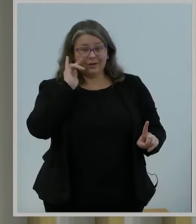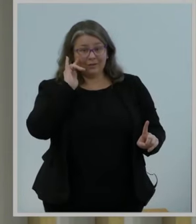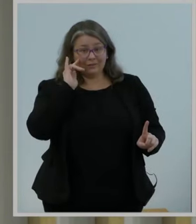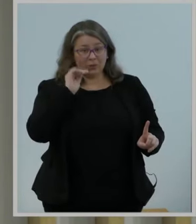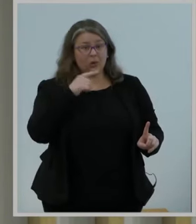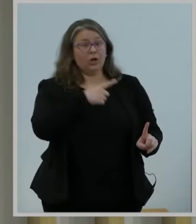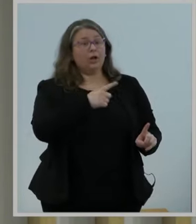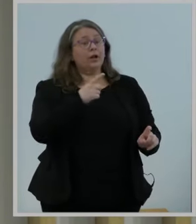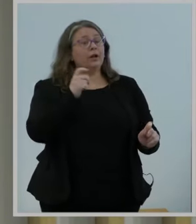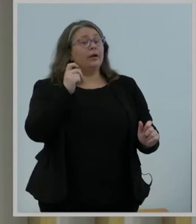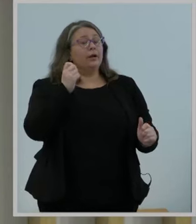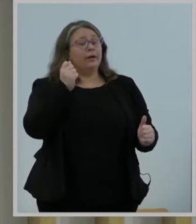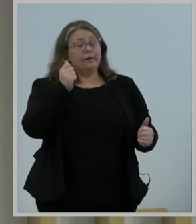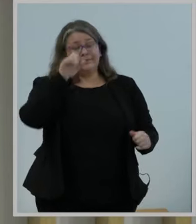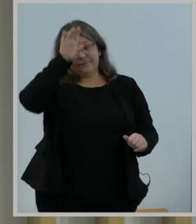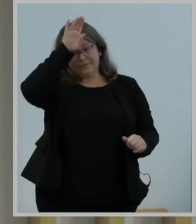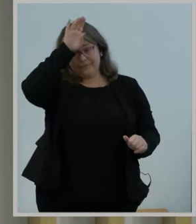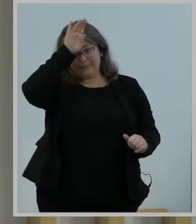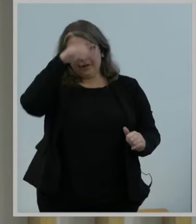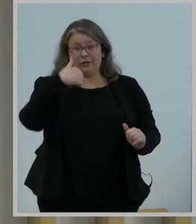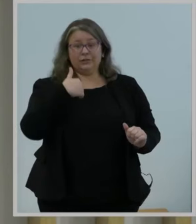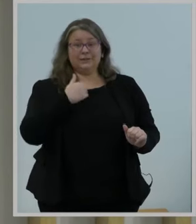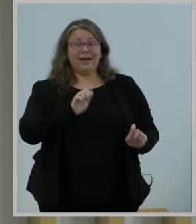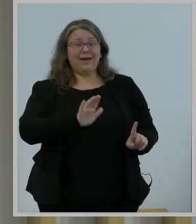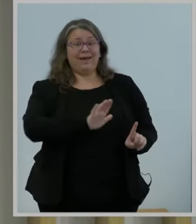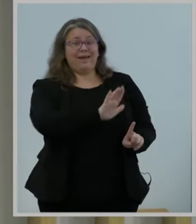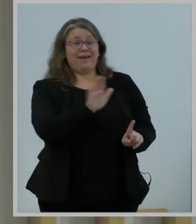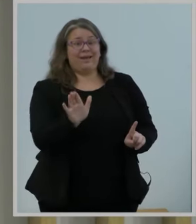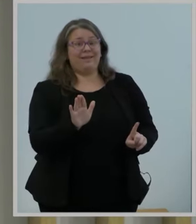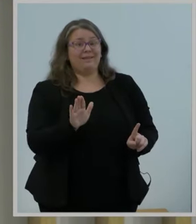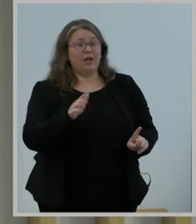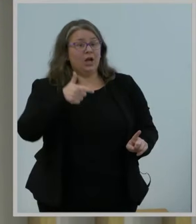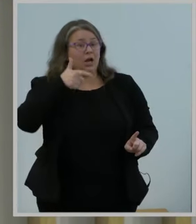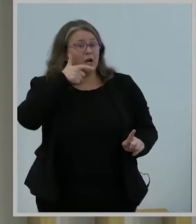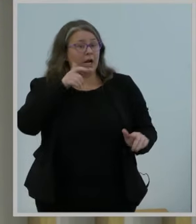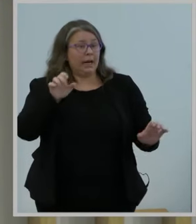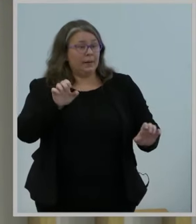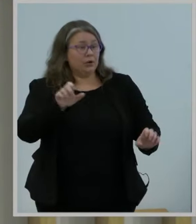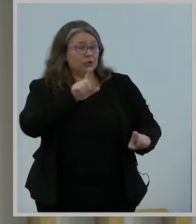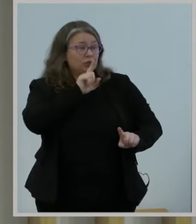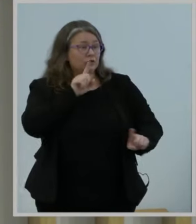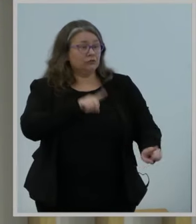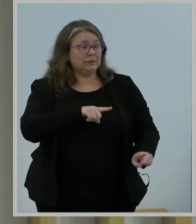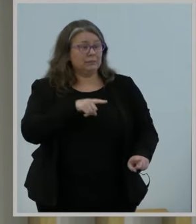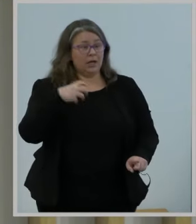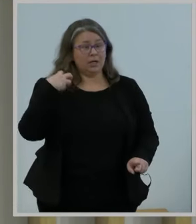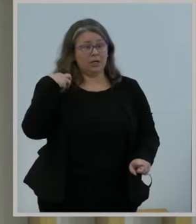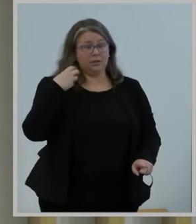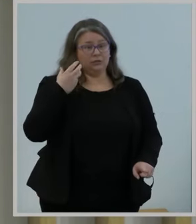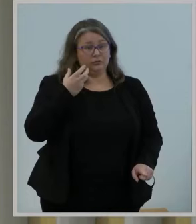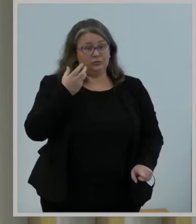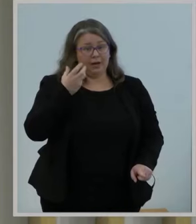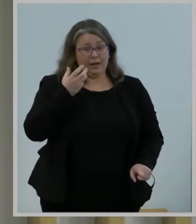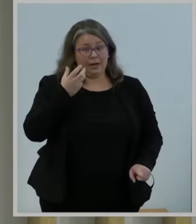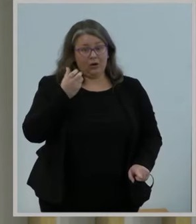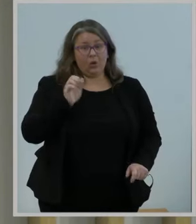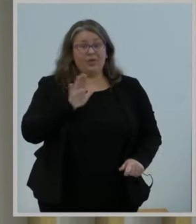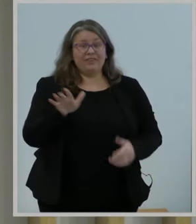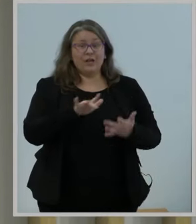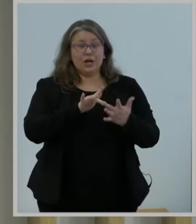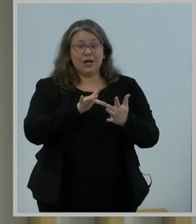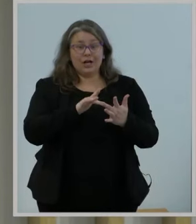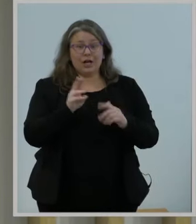vehicles throttled when responding to wildfires. Title II would also bolster our authority to require